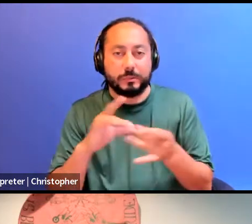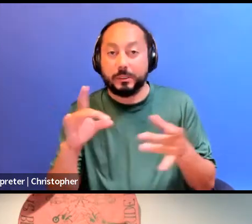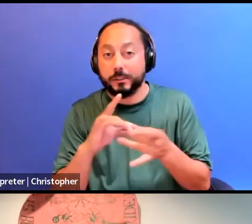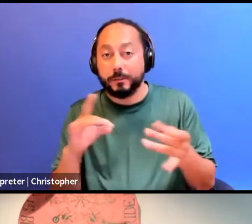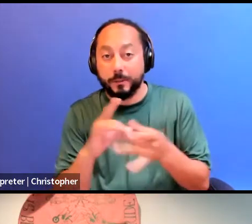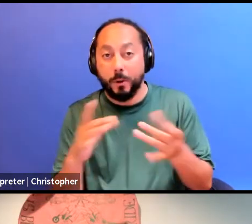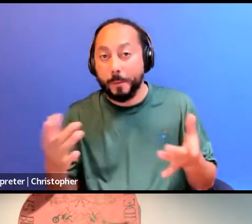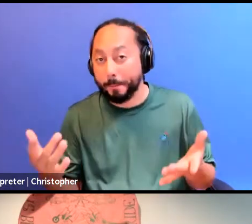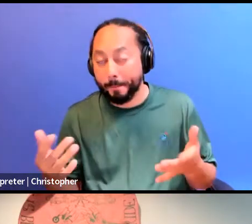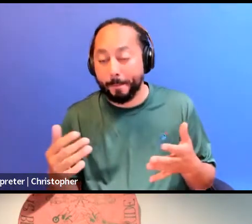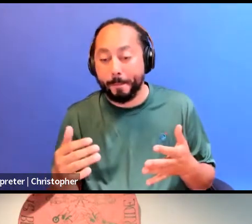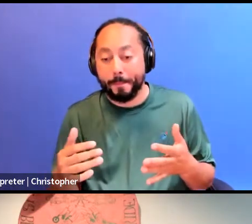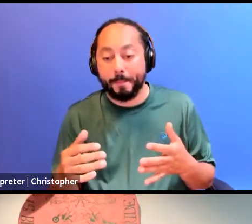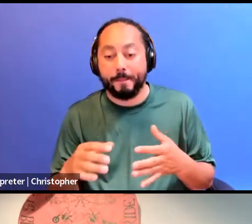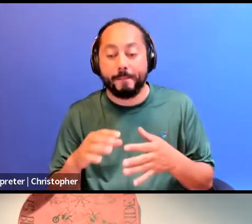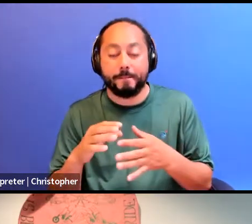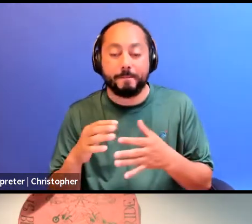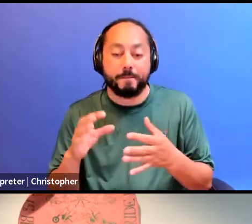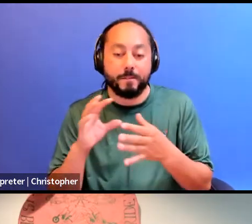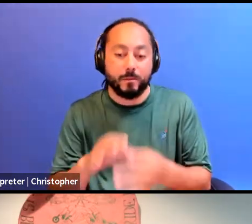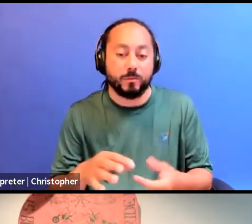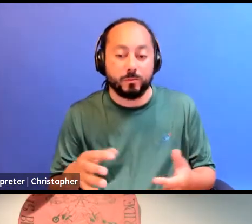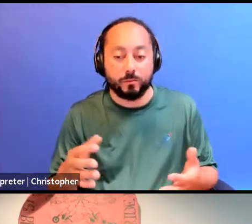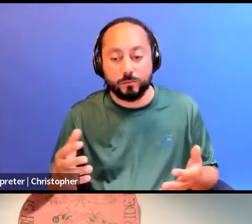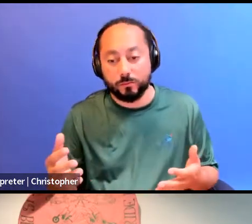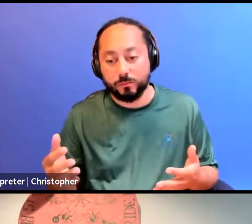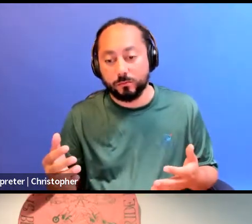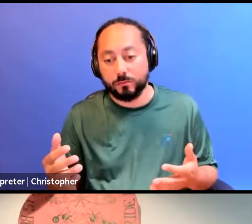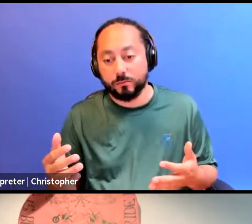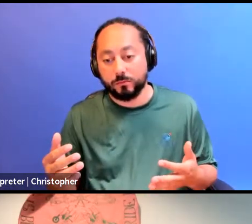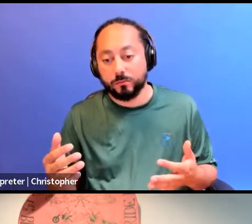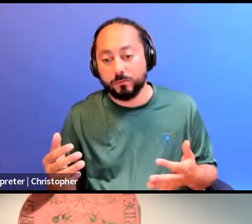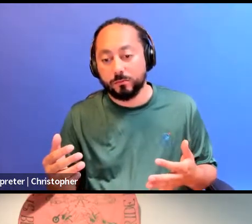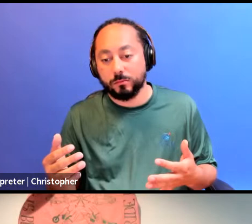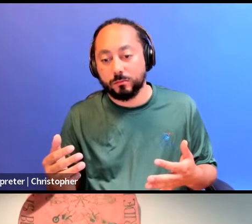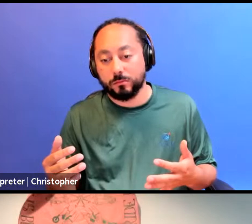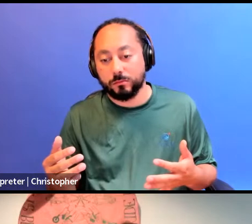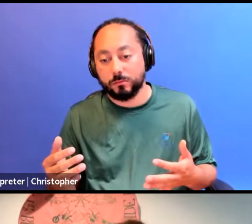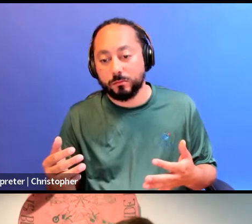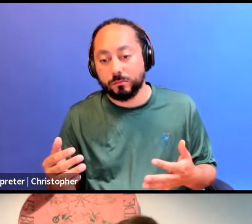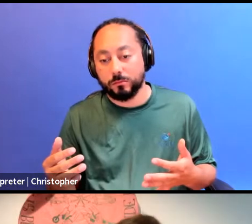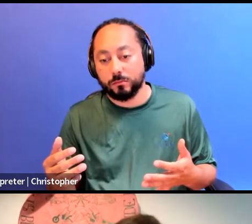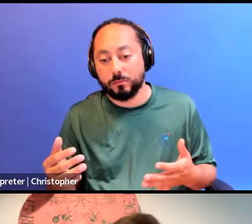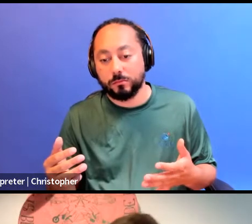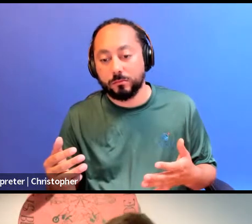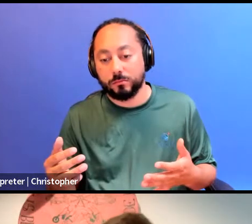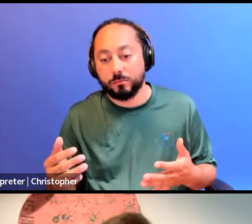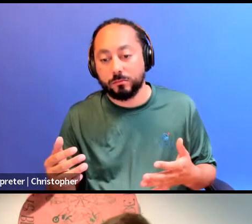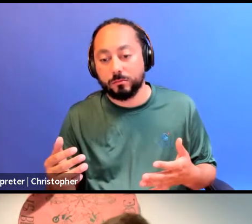statement on, you know, what,